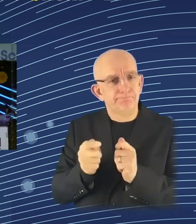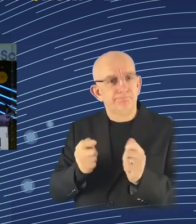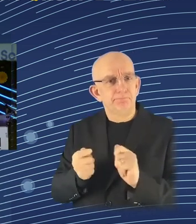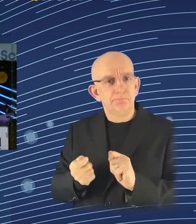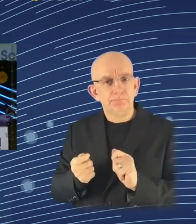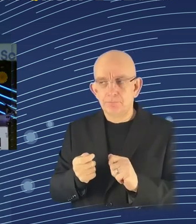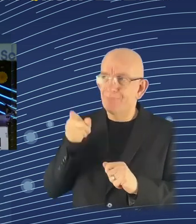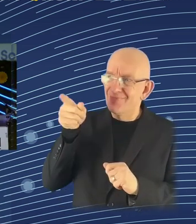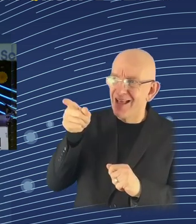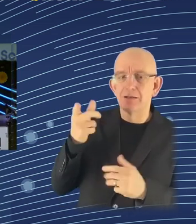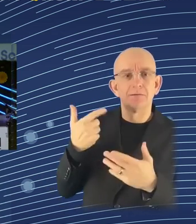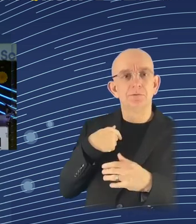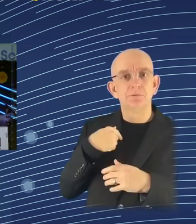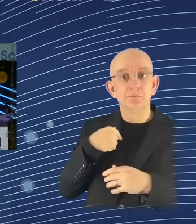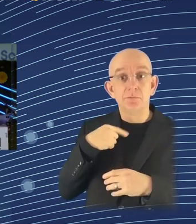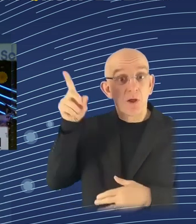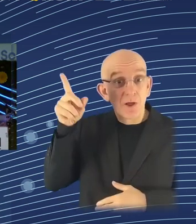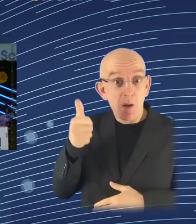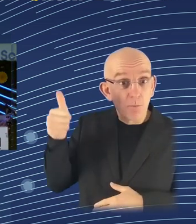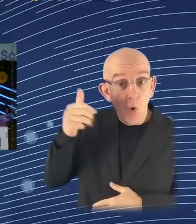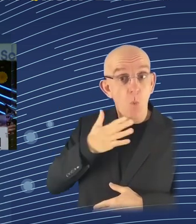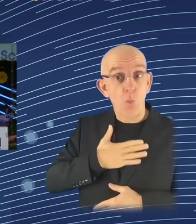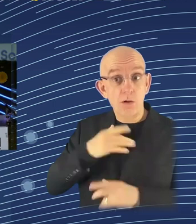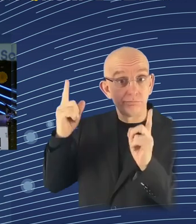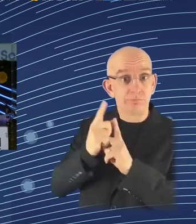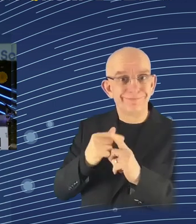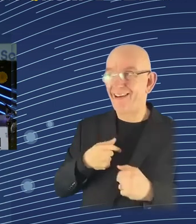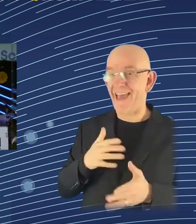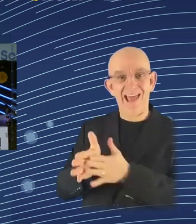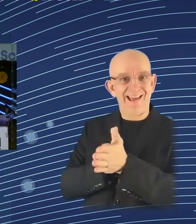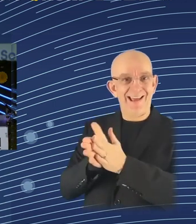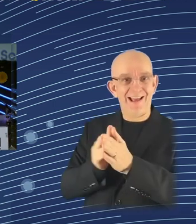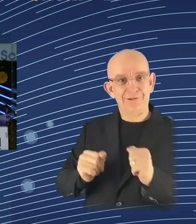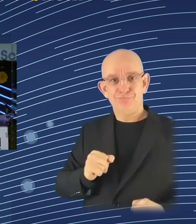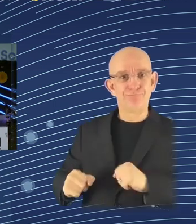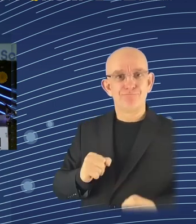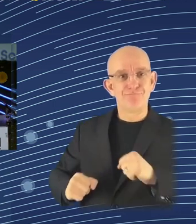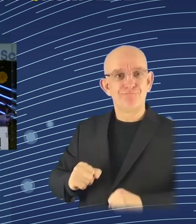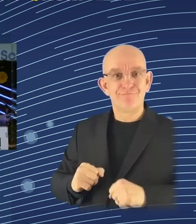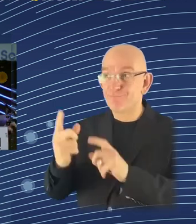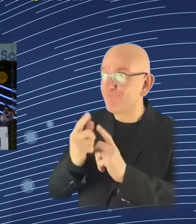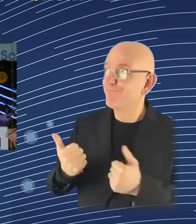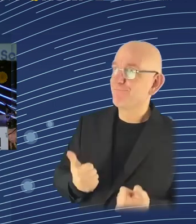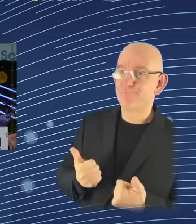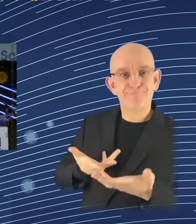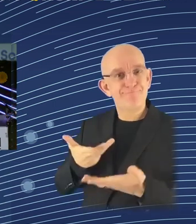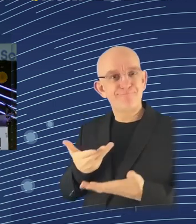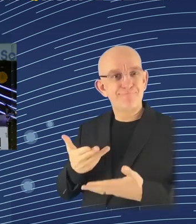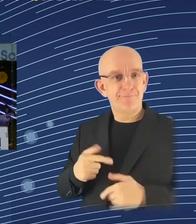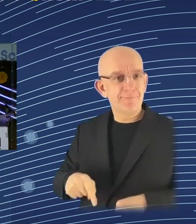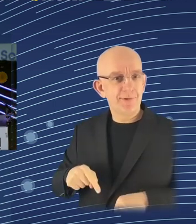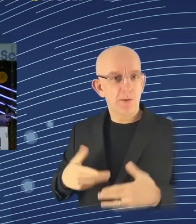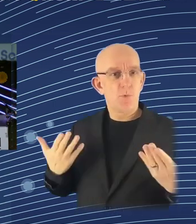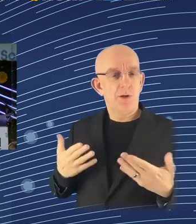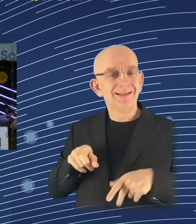like about work. They like better communication with managers and supporting. It's more transparency about company policy, better social relations